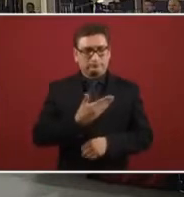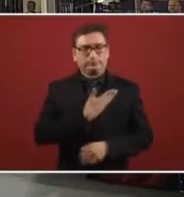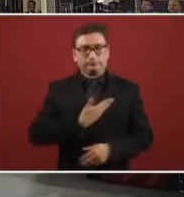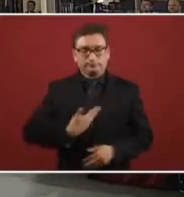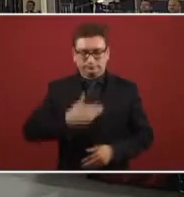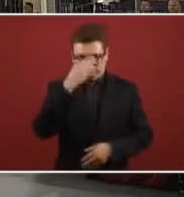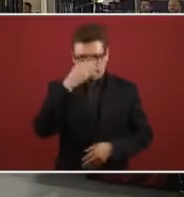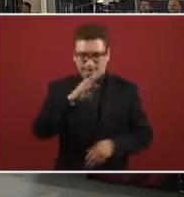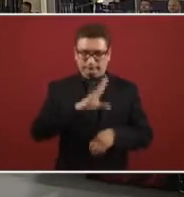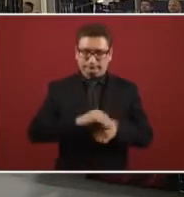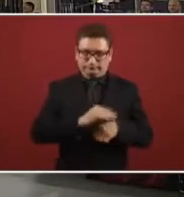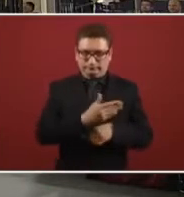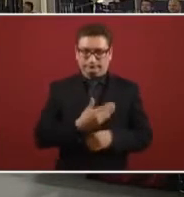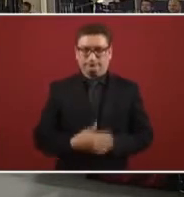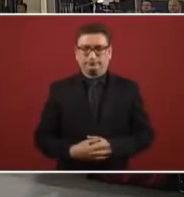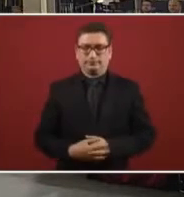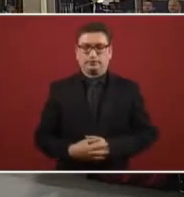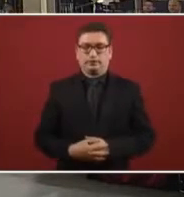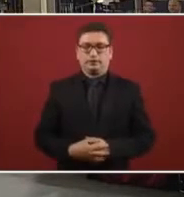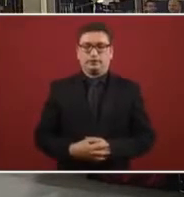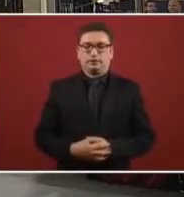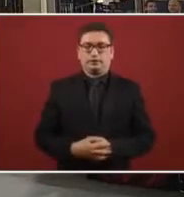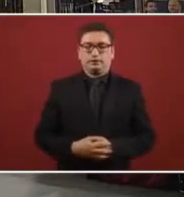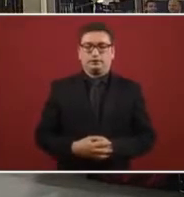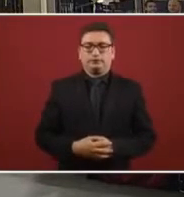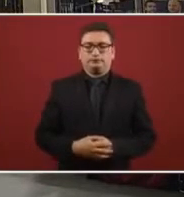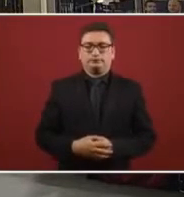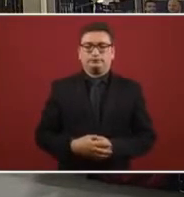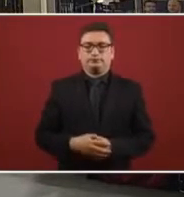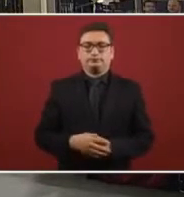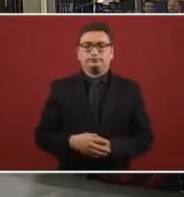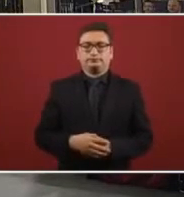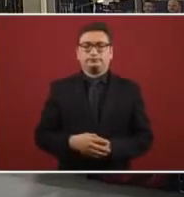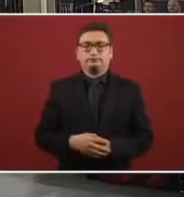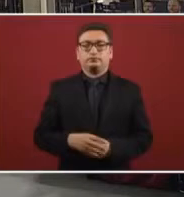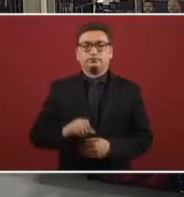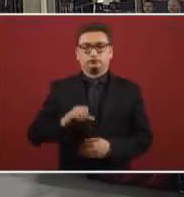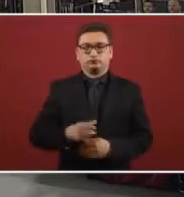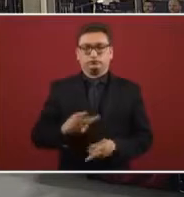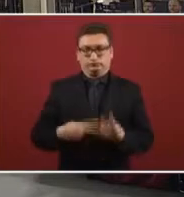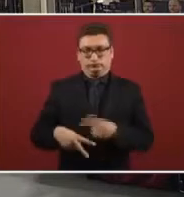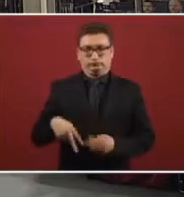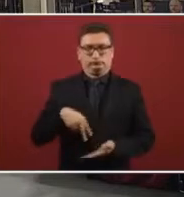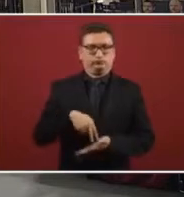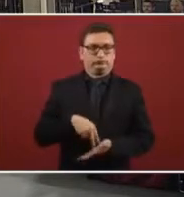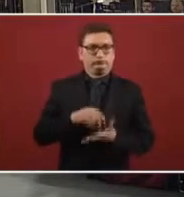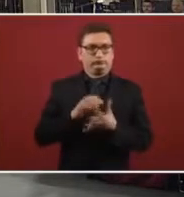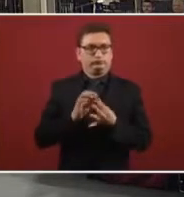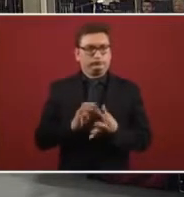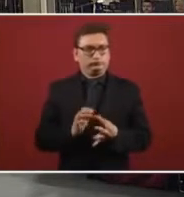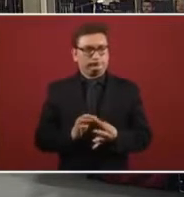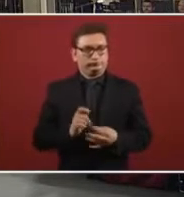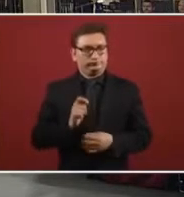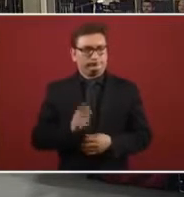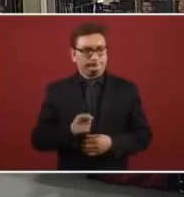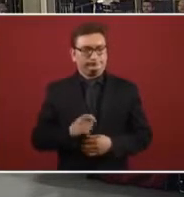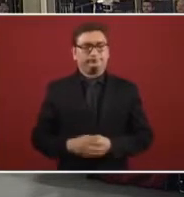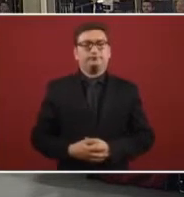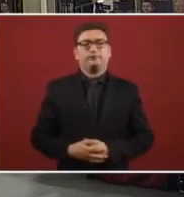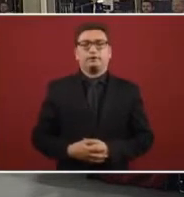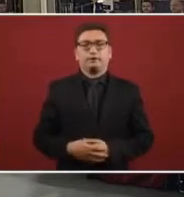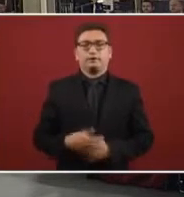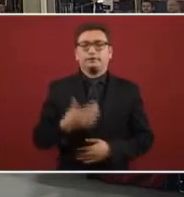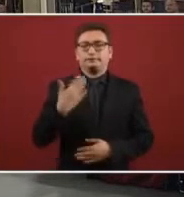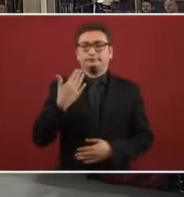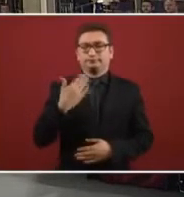hello everyone with your permission Mr. President the report that we are making is according to the